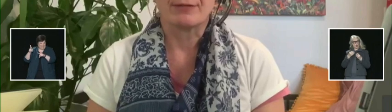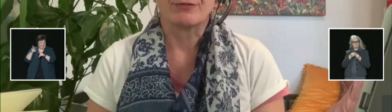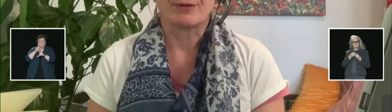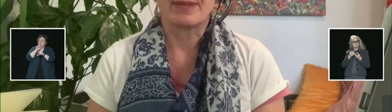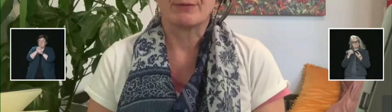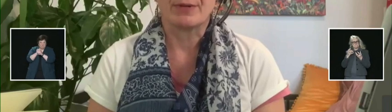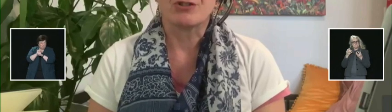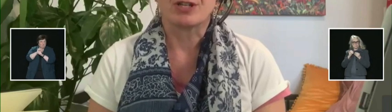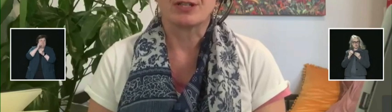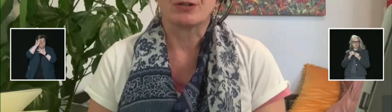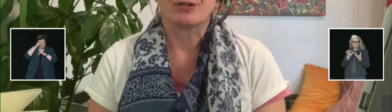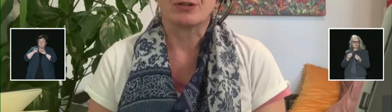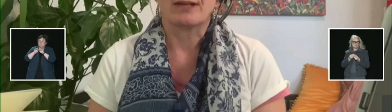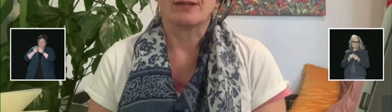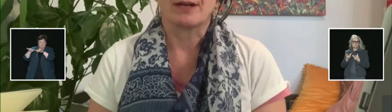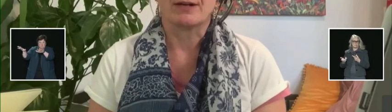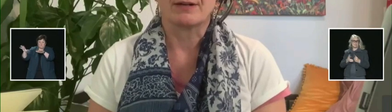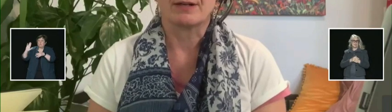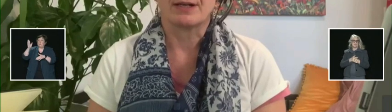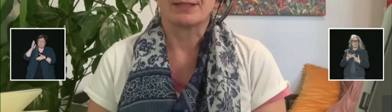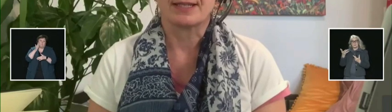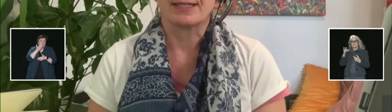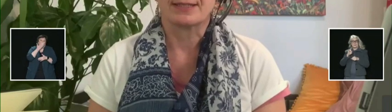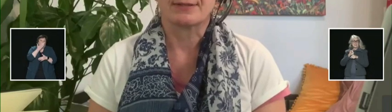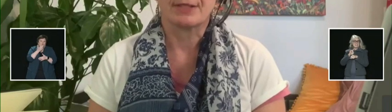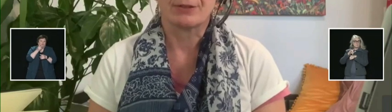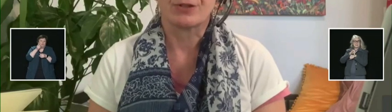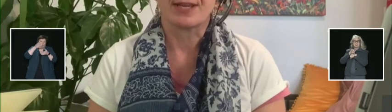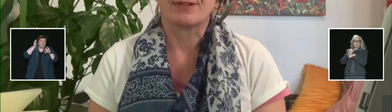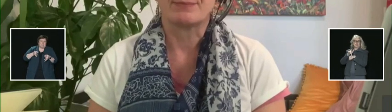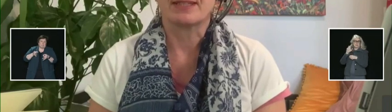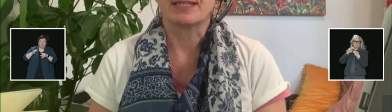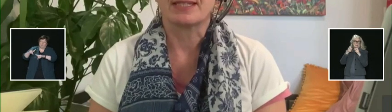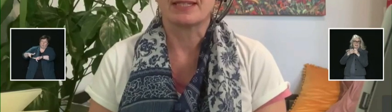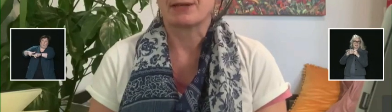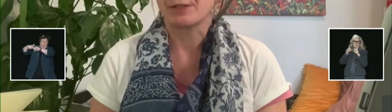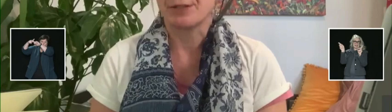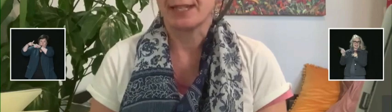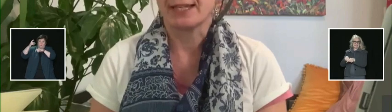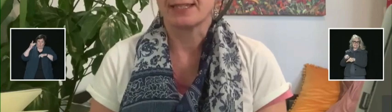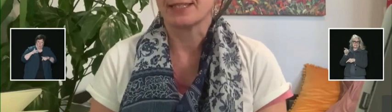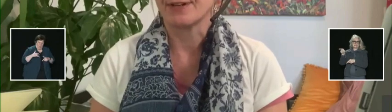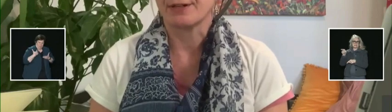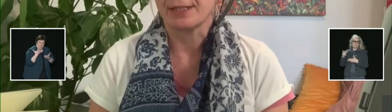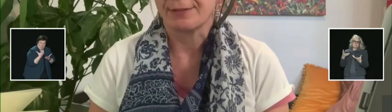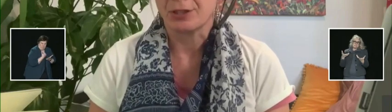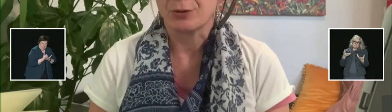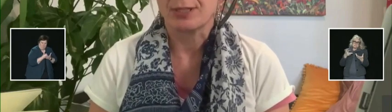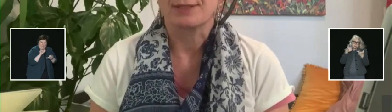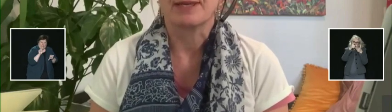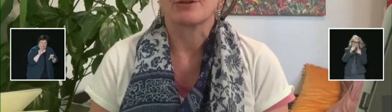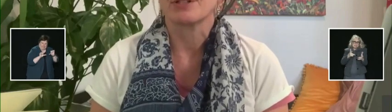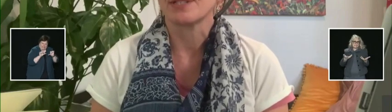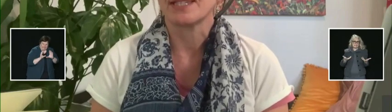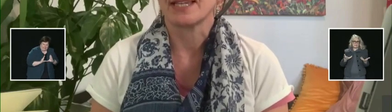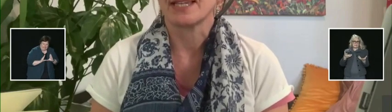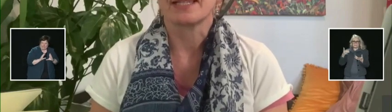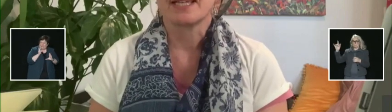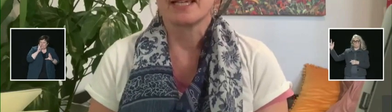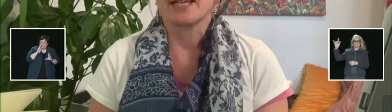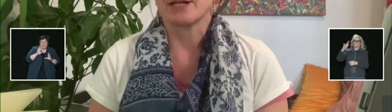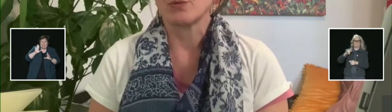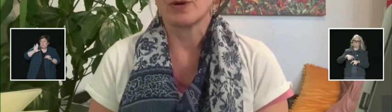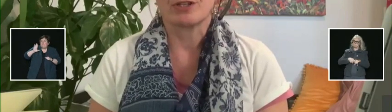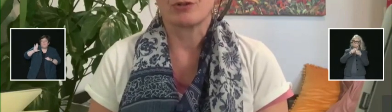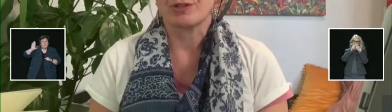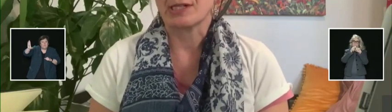makes sense to pause travel from that region while our scientists and researchers have an ability to better understand this variant of interest, to better